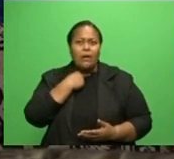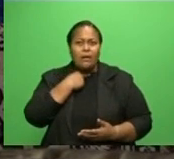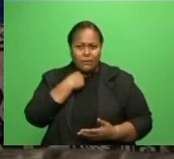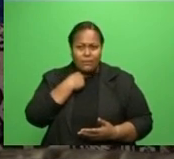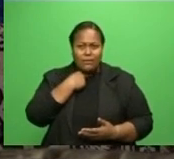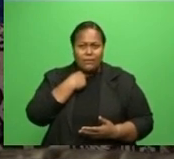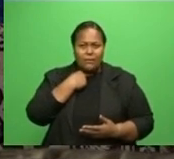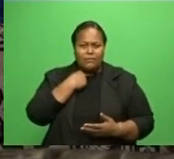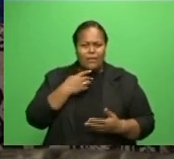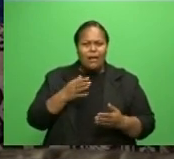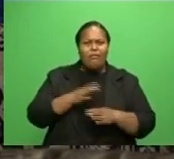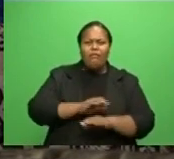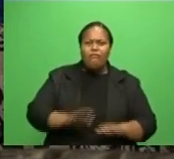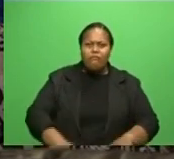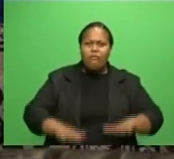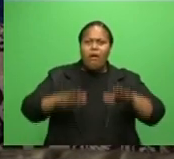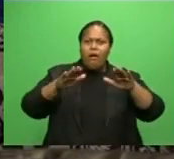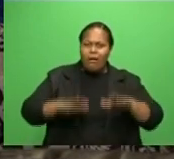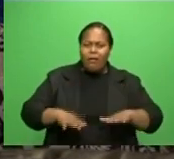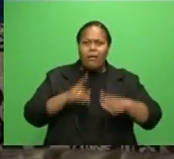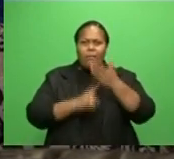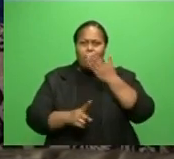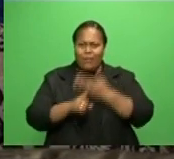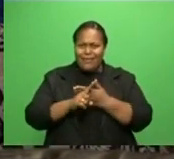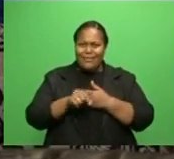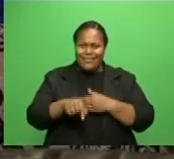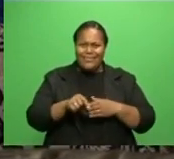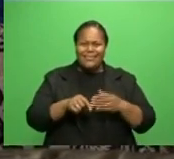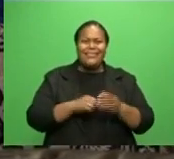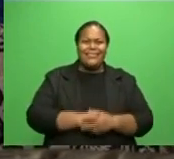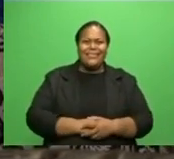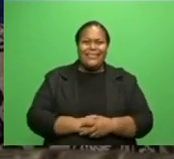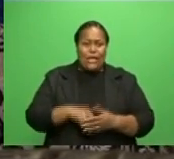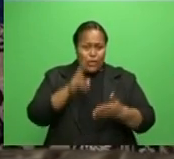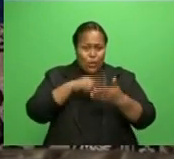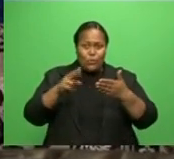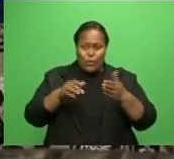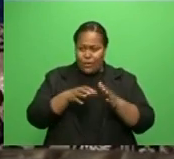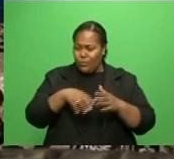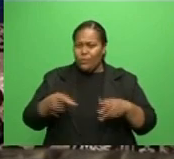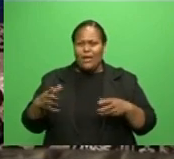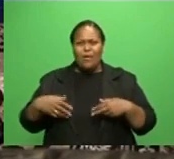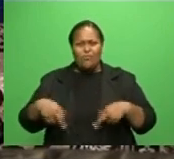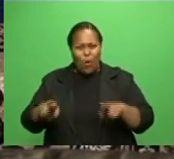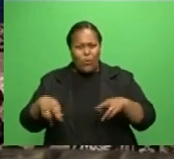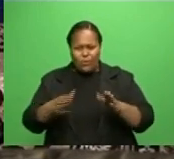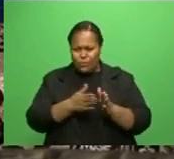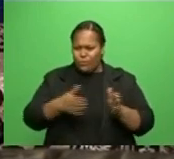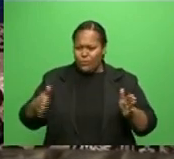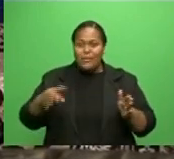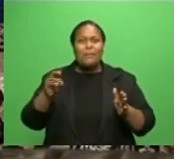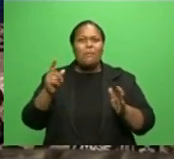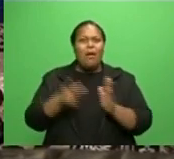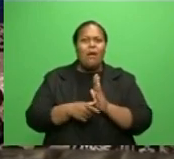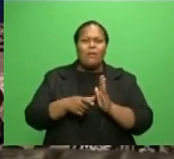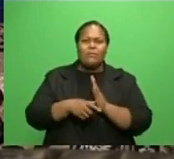of floods affecting the Nosori and Korowo highways. But reports of rain, reports of rain,